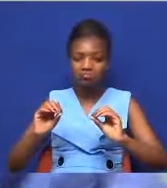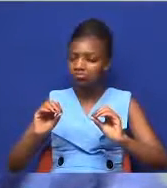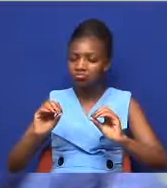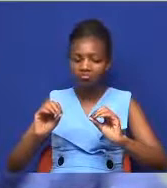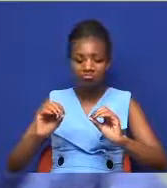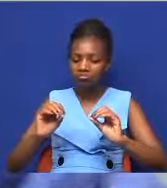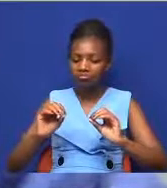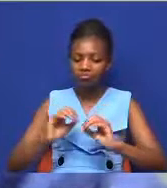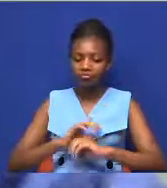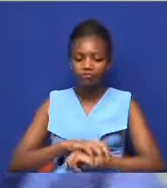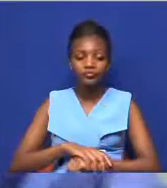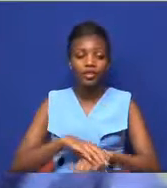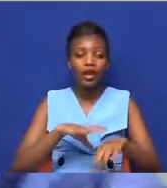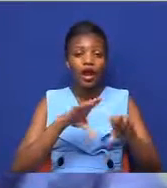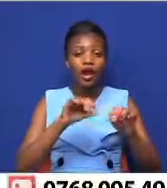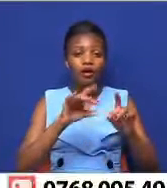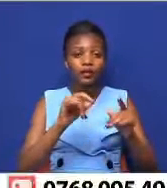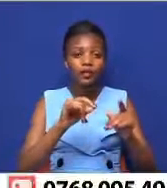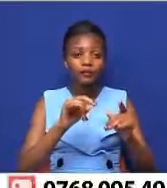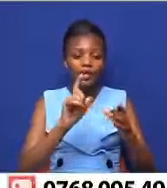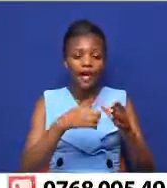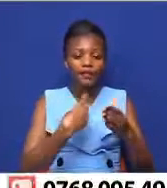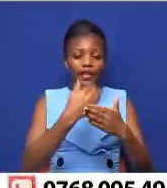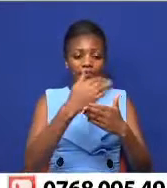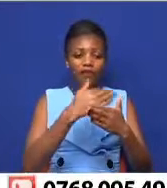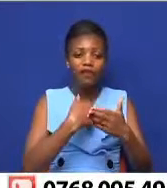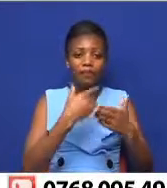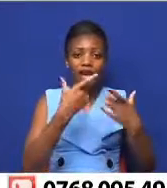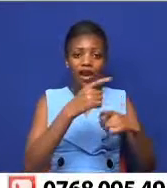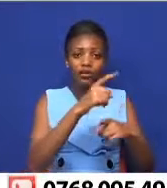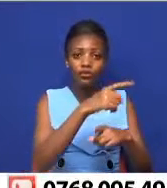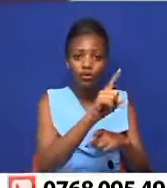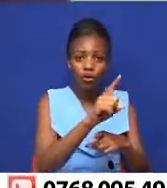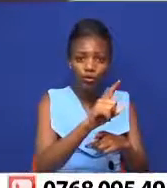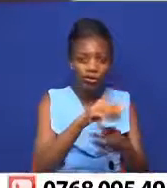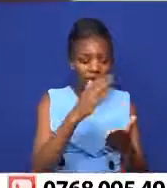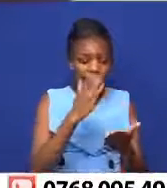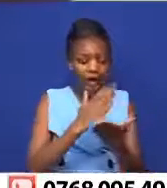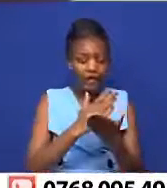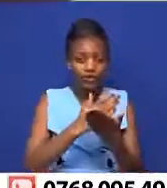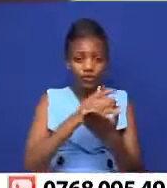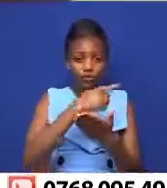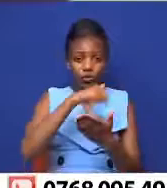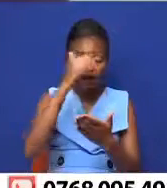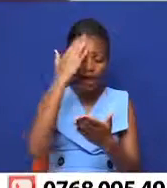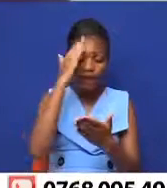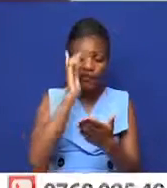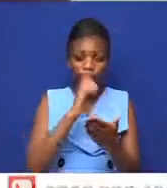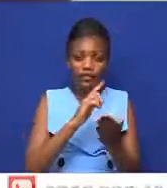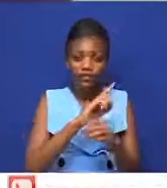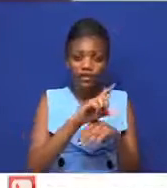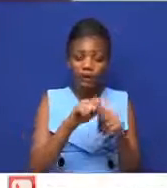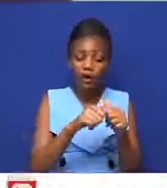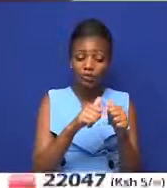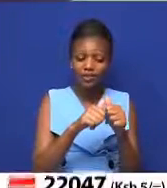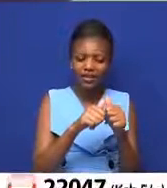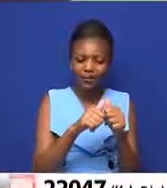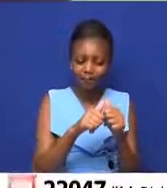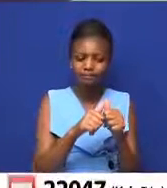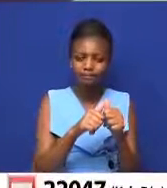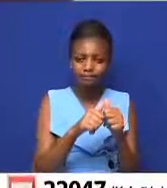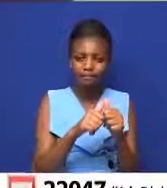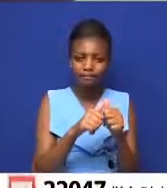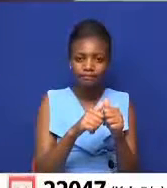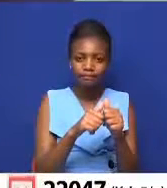election period. Right. Moses, before I let you go, of course, there is now what we are seeing as, you know, Pierre